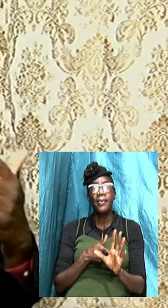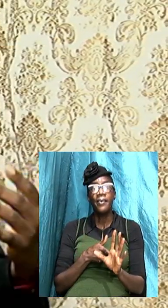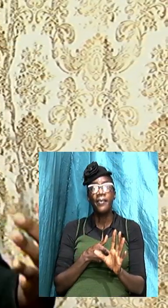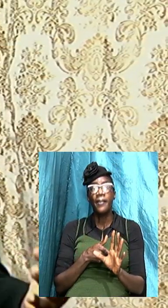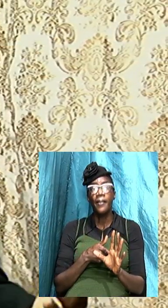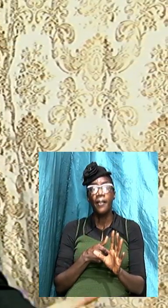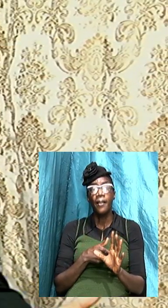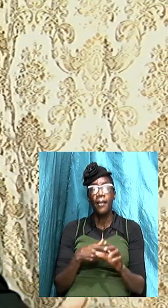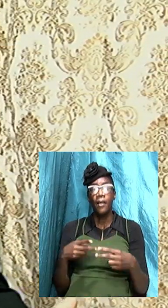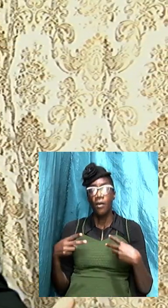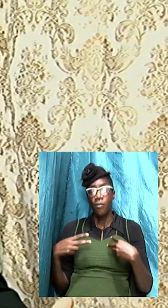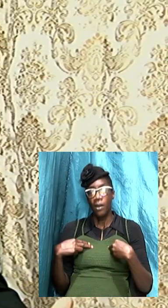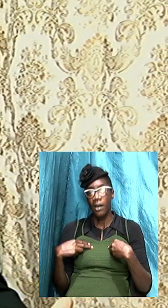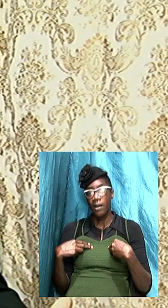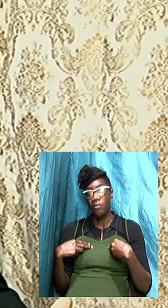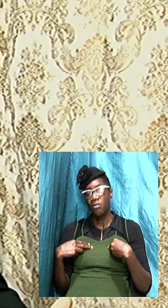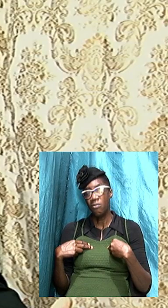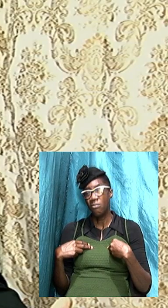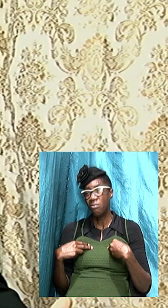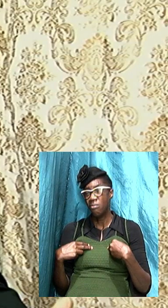we had persecution